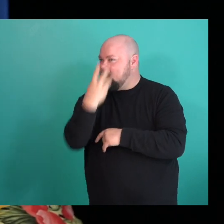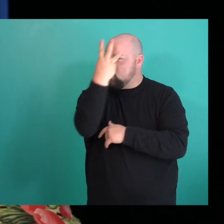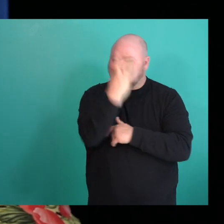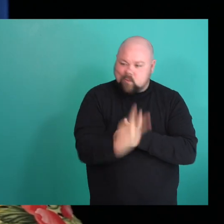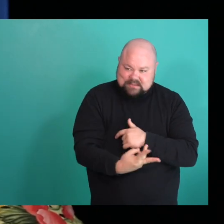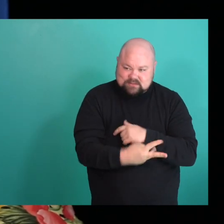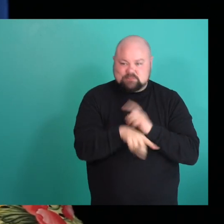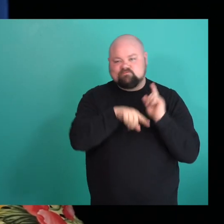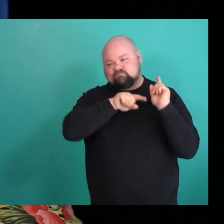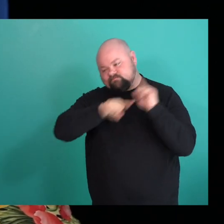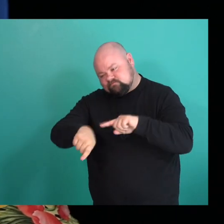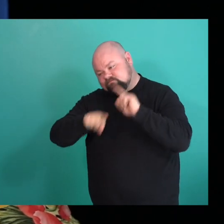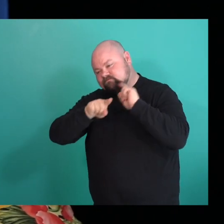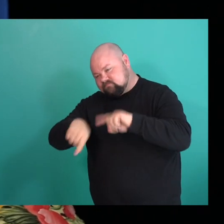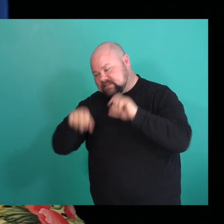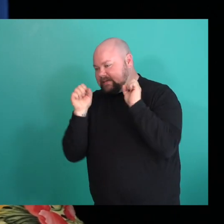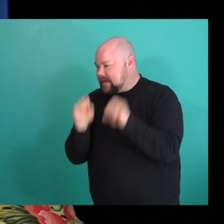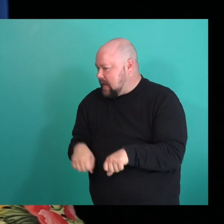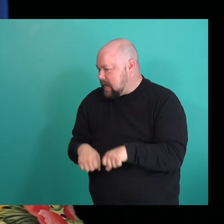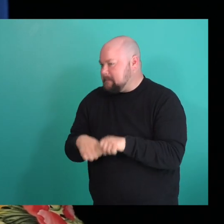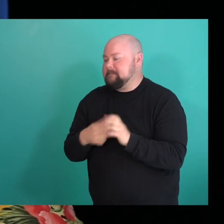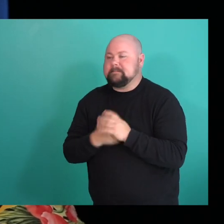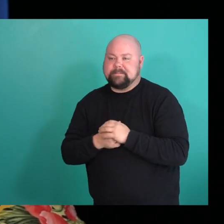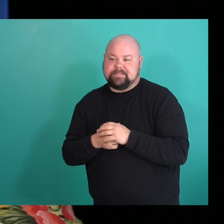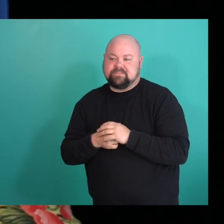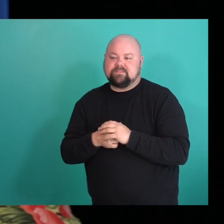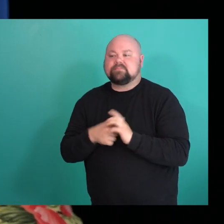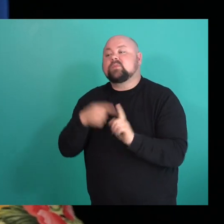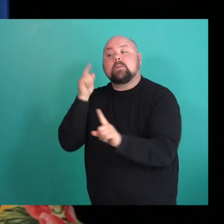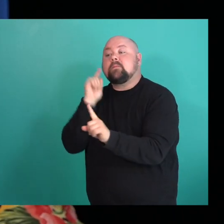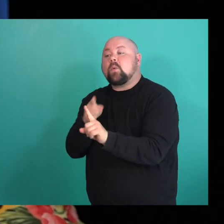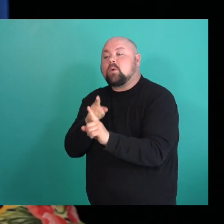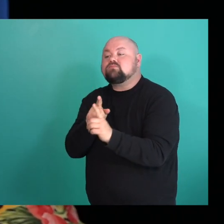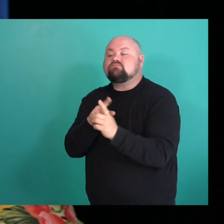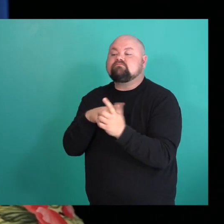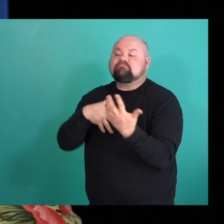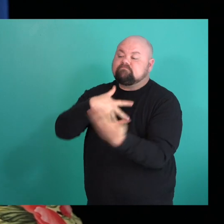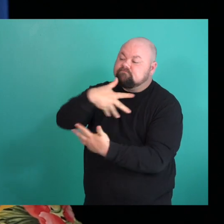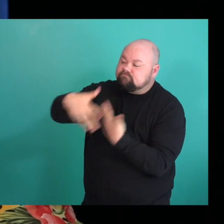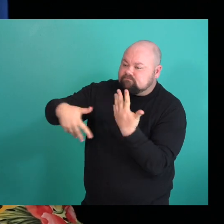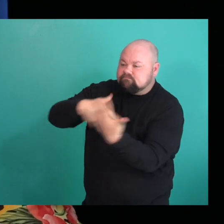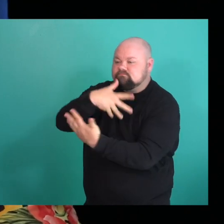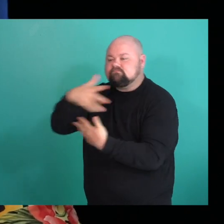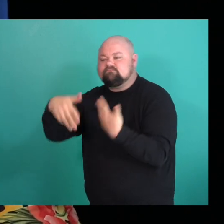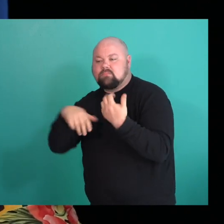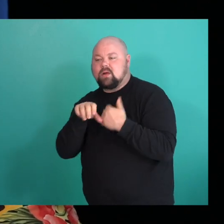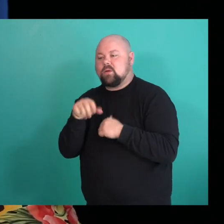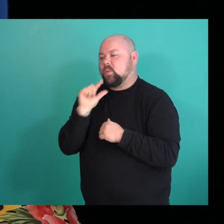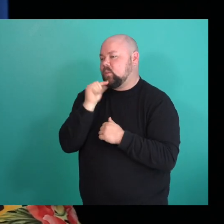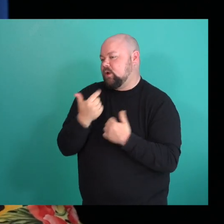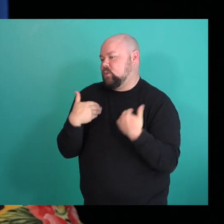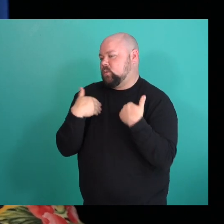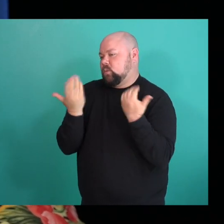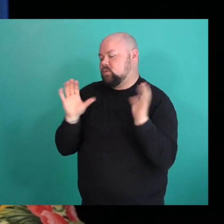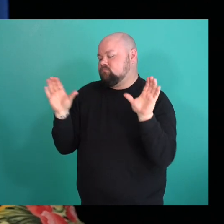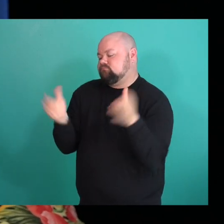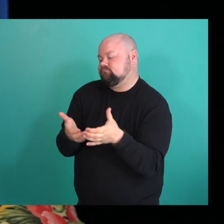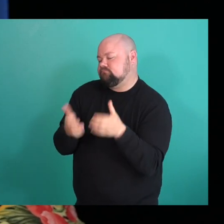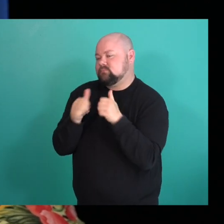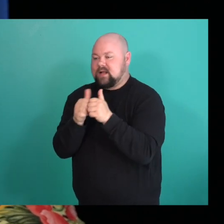were able to come as you were and just sort of the idea was mingle with other queer youth. And it was just like a nice